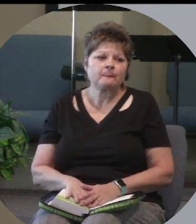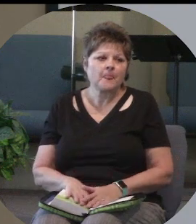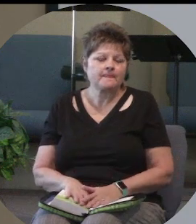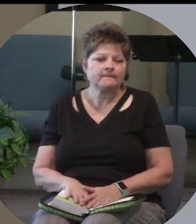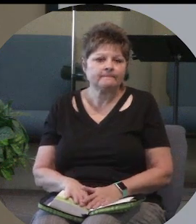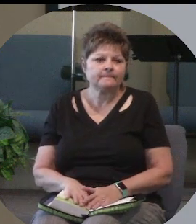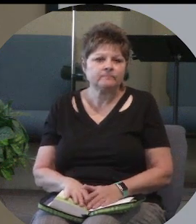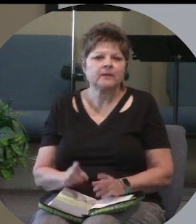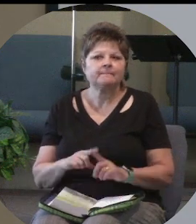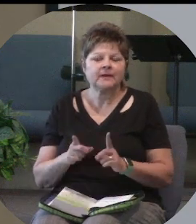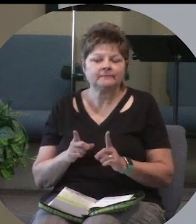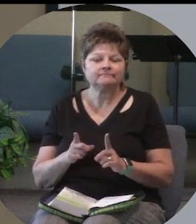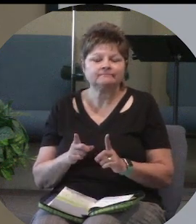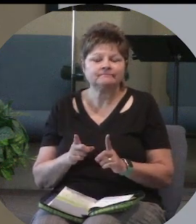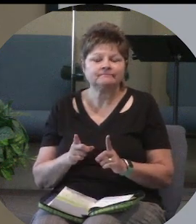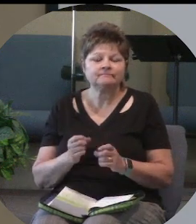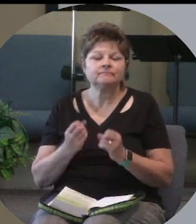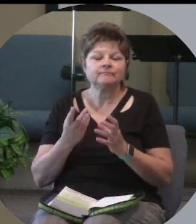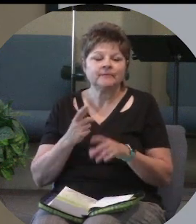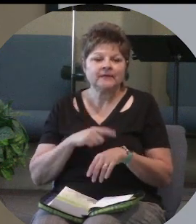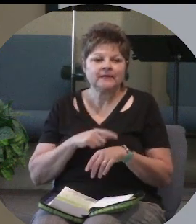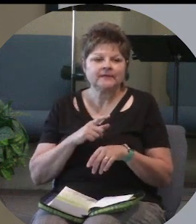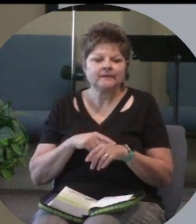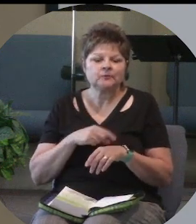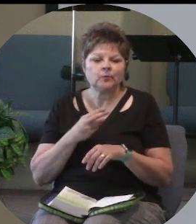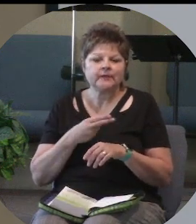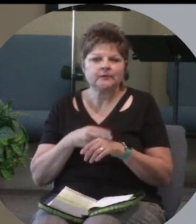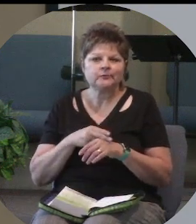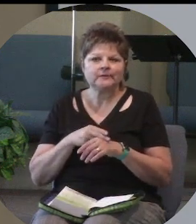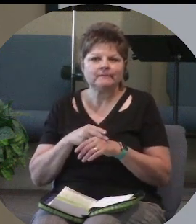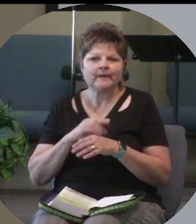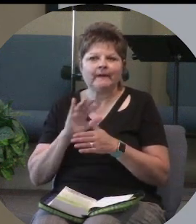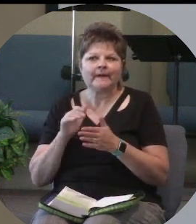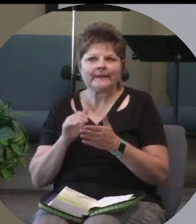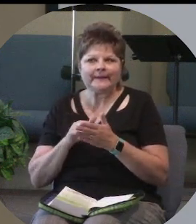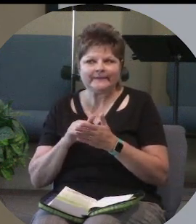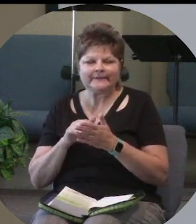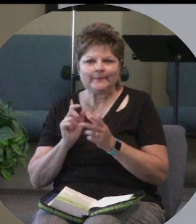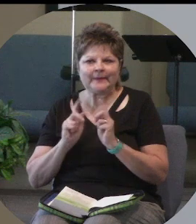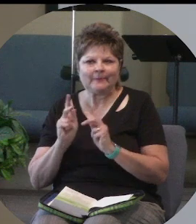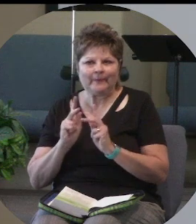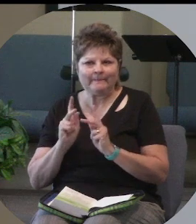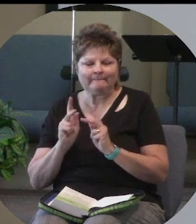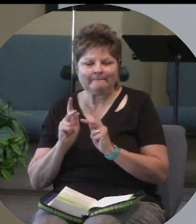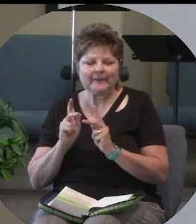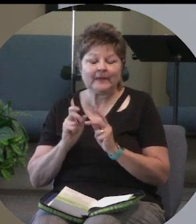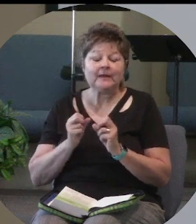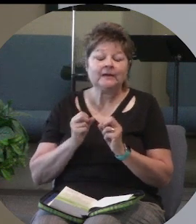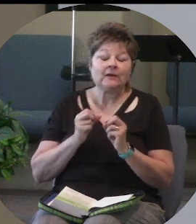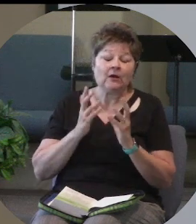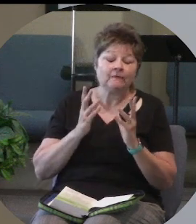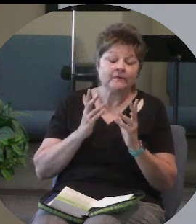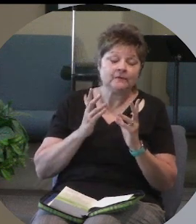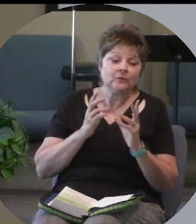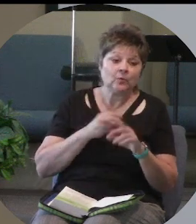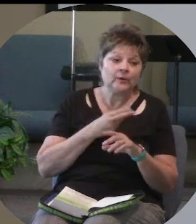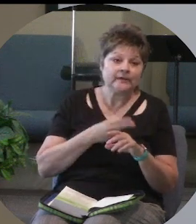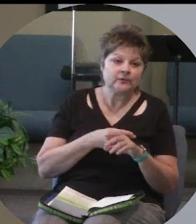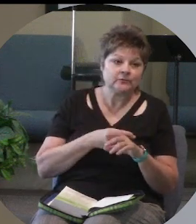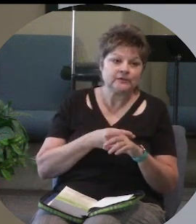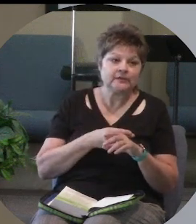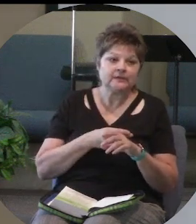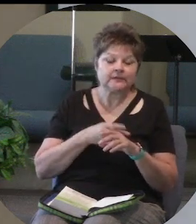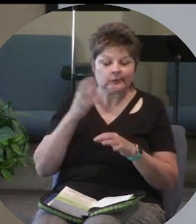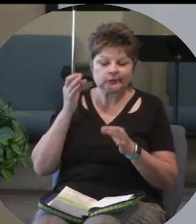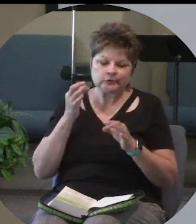But so often we use it against people. And so often we use it to justify